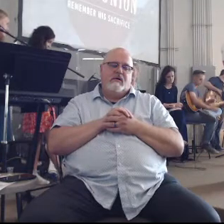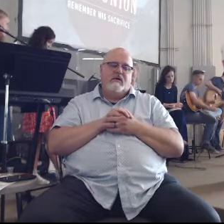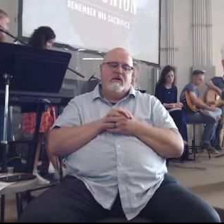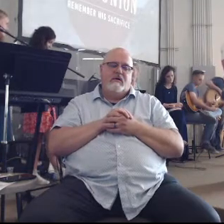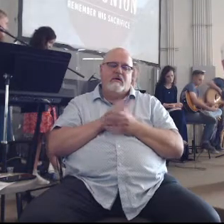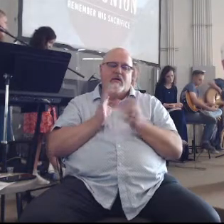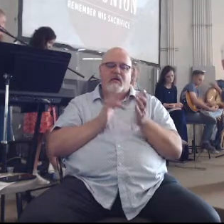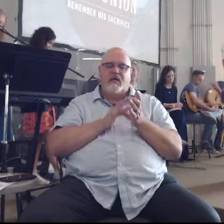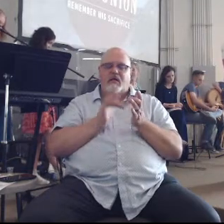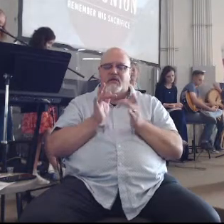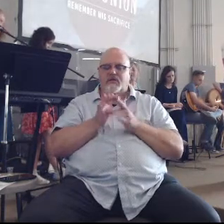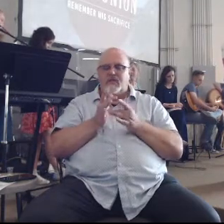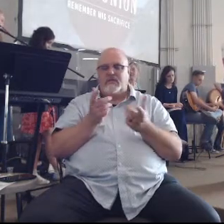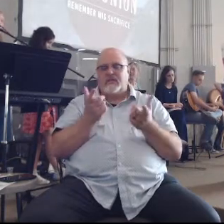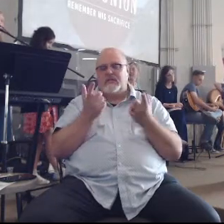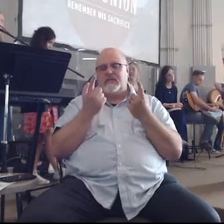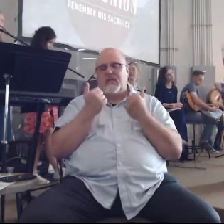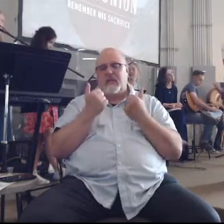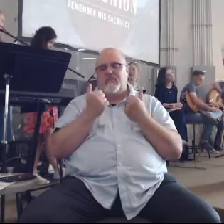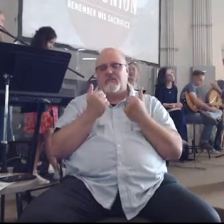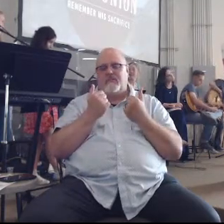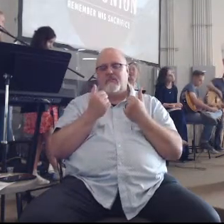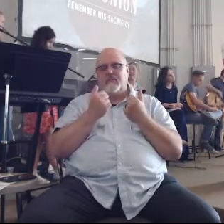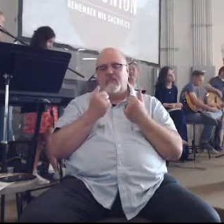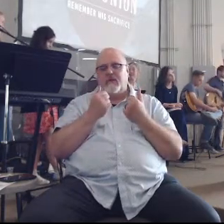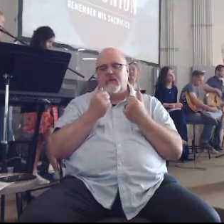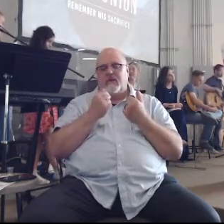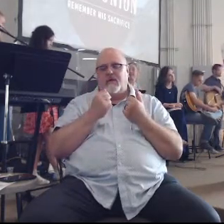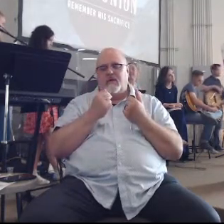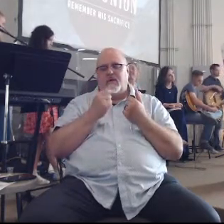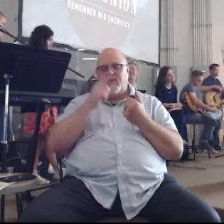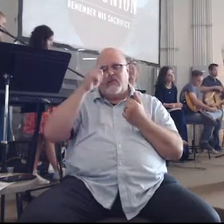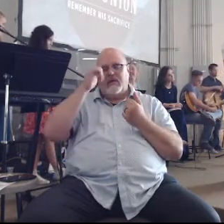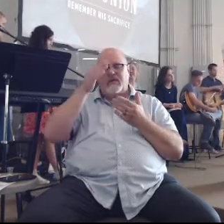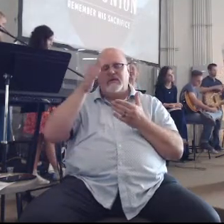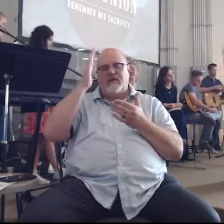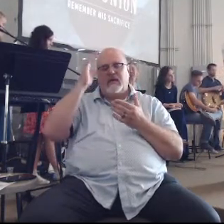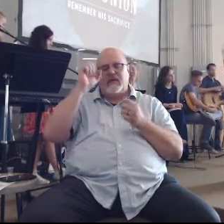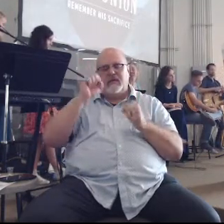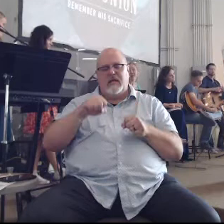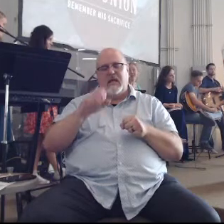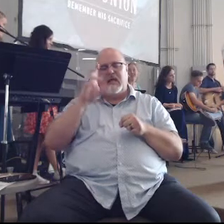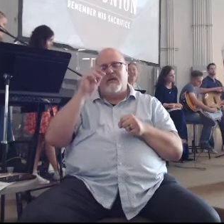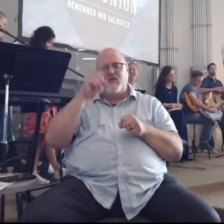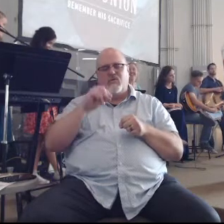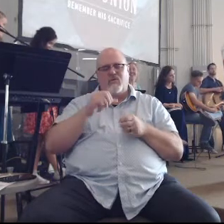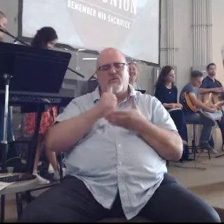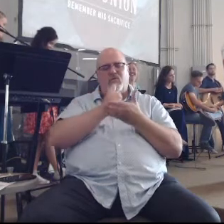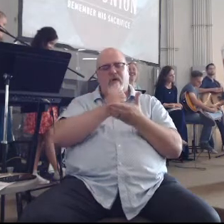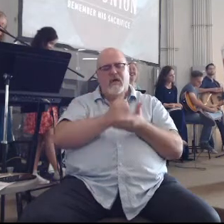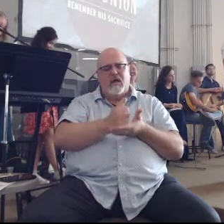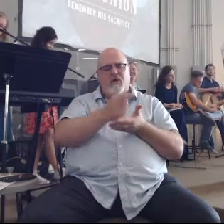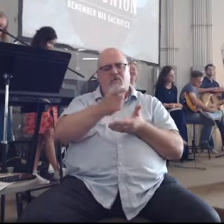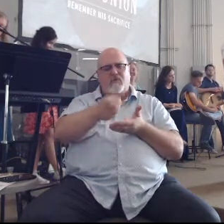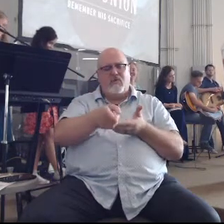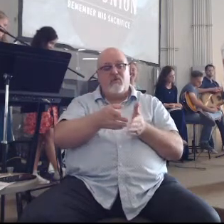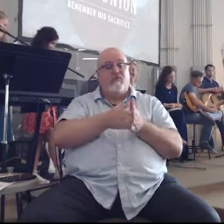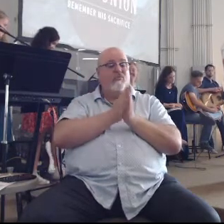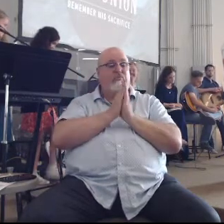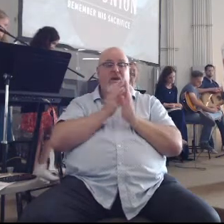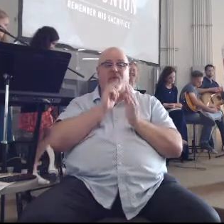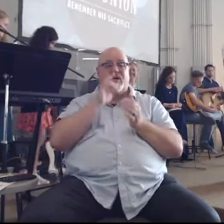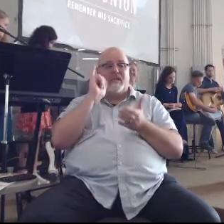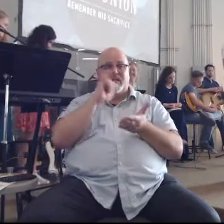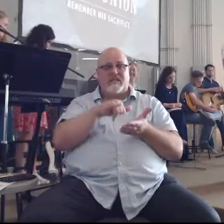Jesus came so that God could do business with you that's what prayer is